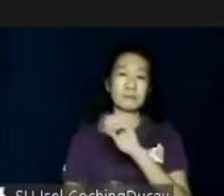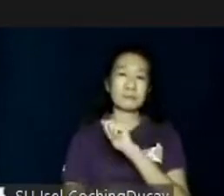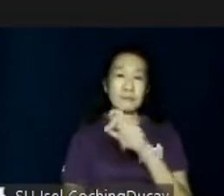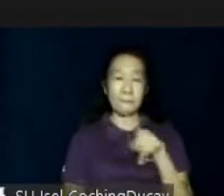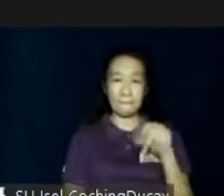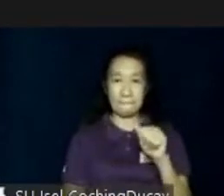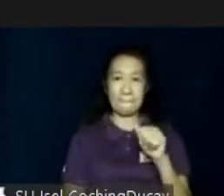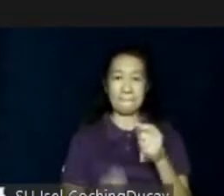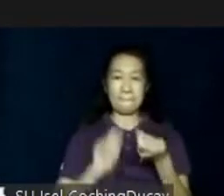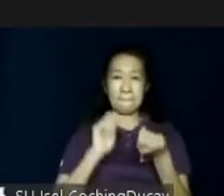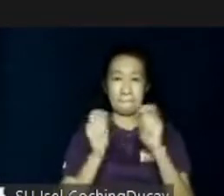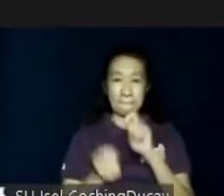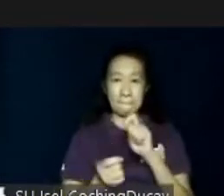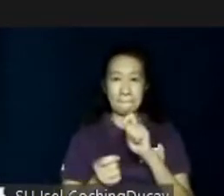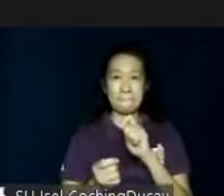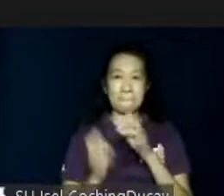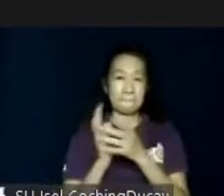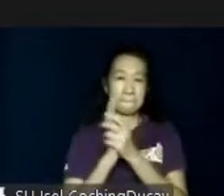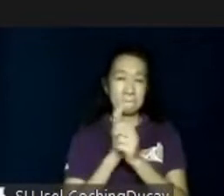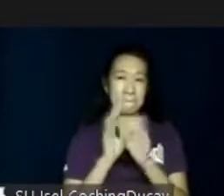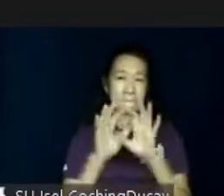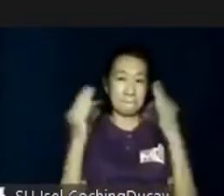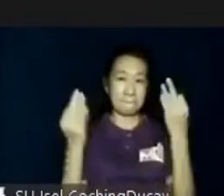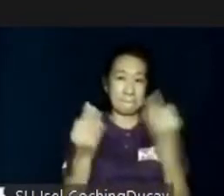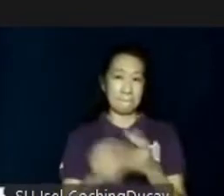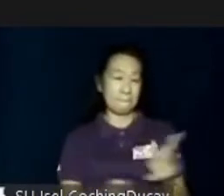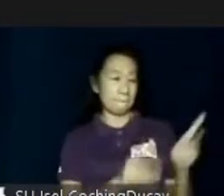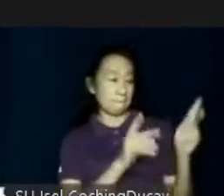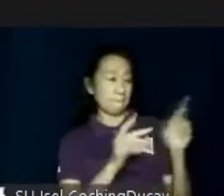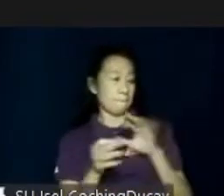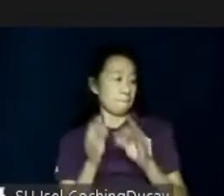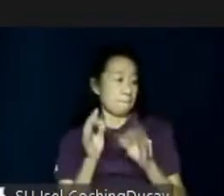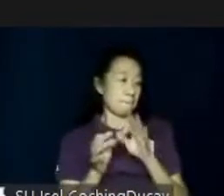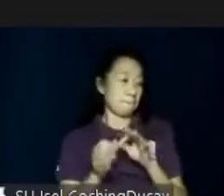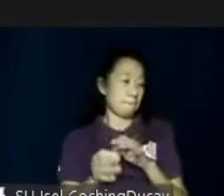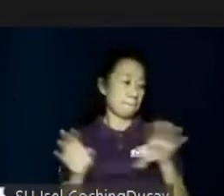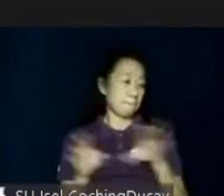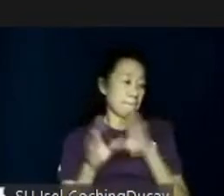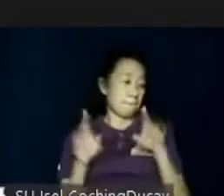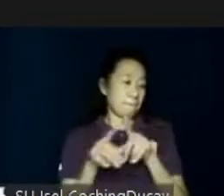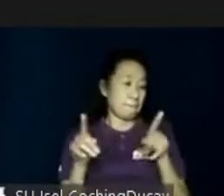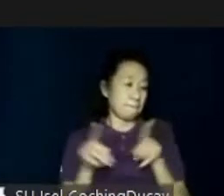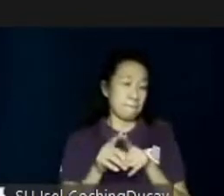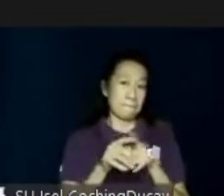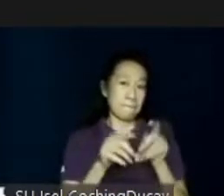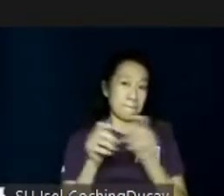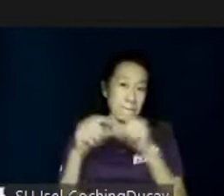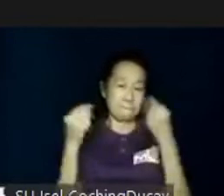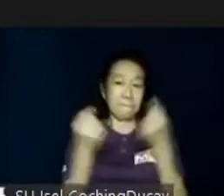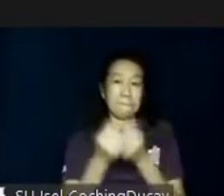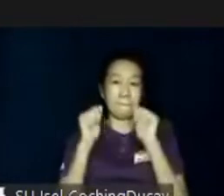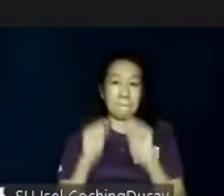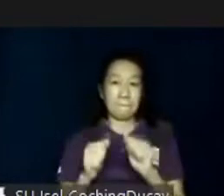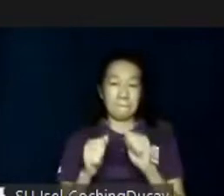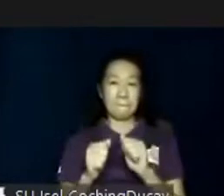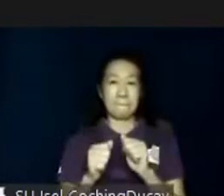Transition specialists were there. The families were there. It is because we are working as a core team that we are able to anticipate